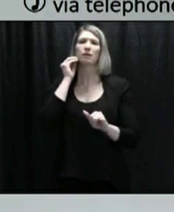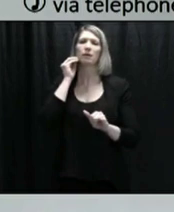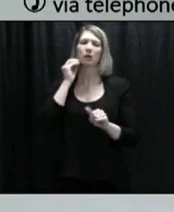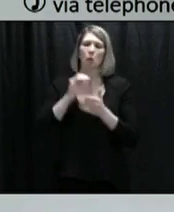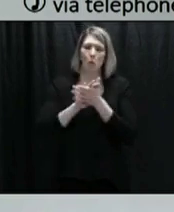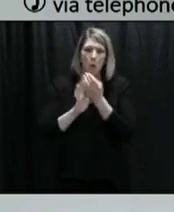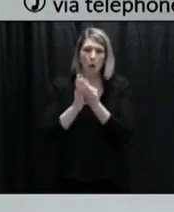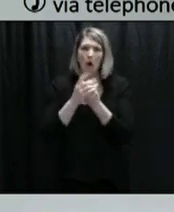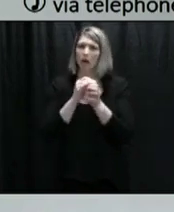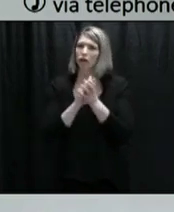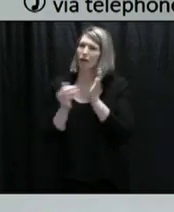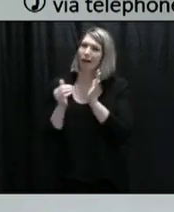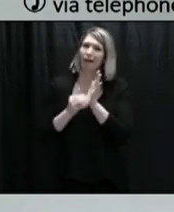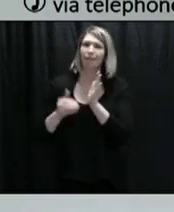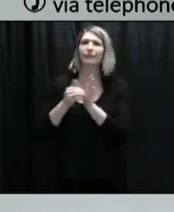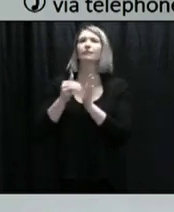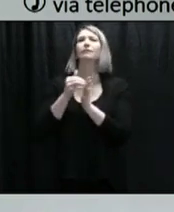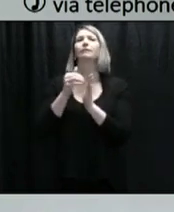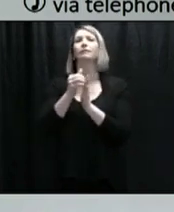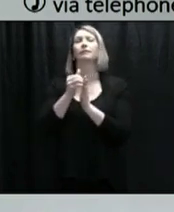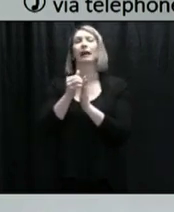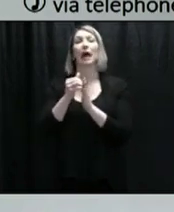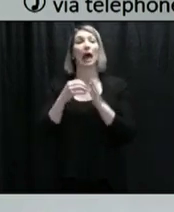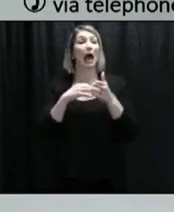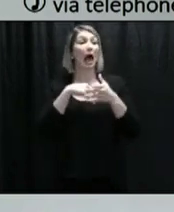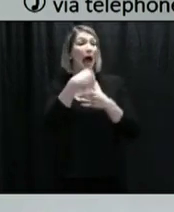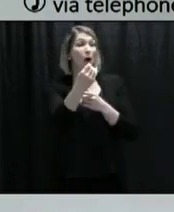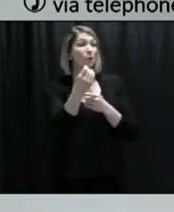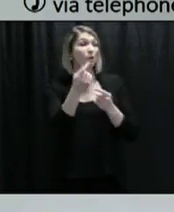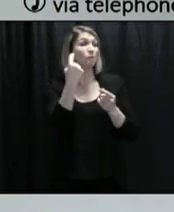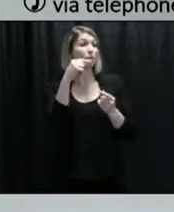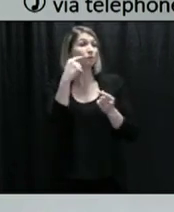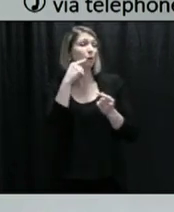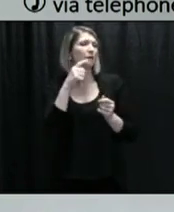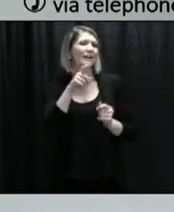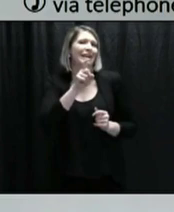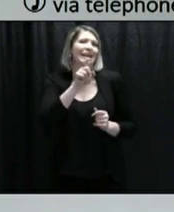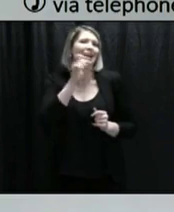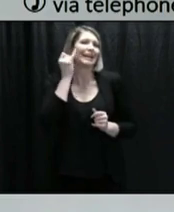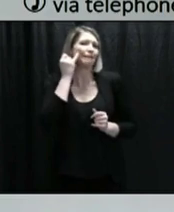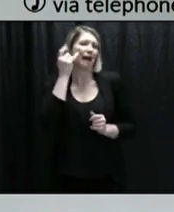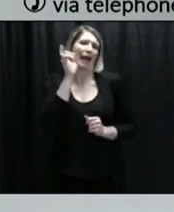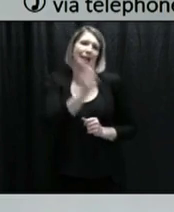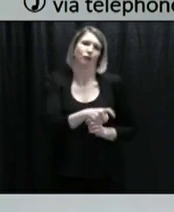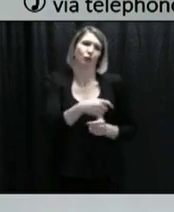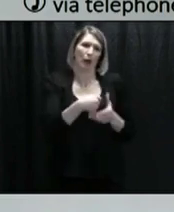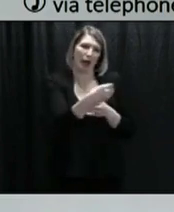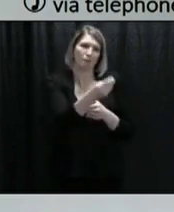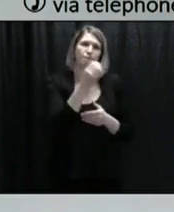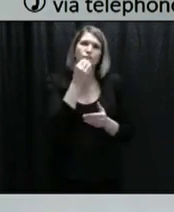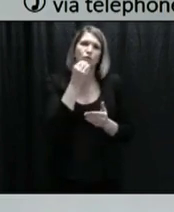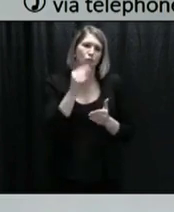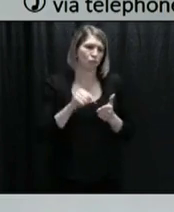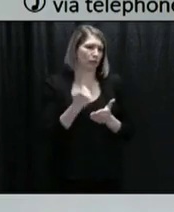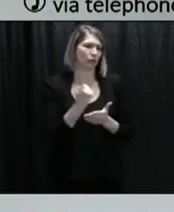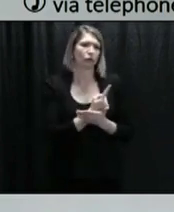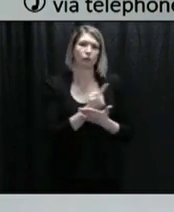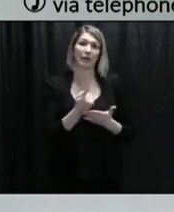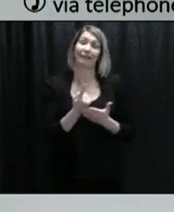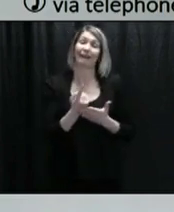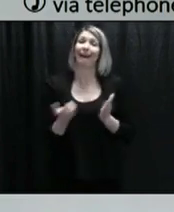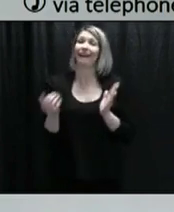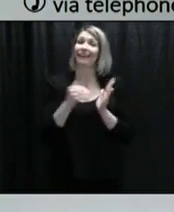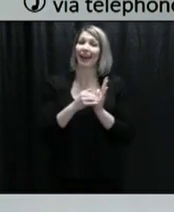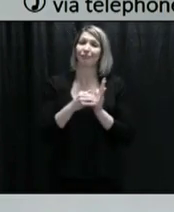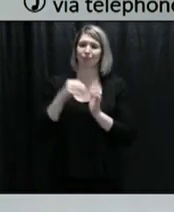out for essential certain needs, and to make sure that you're protecting yourself. Stay within your bubble.